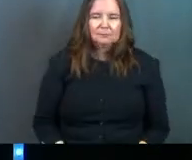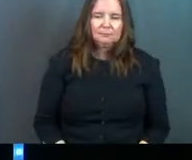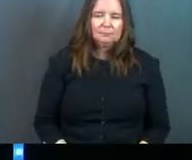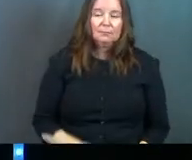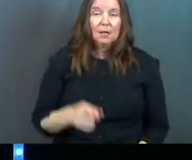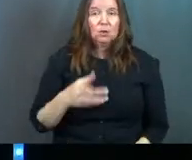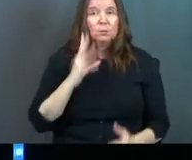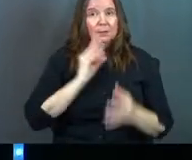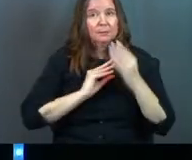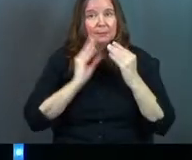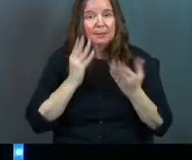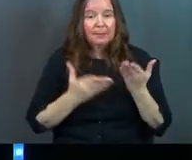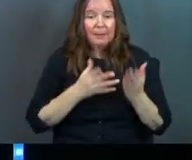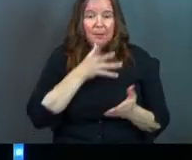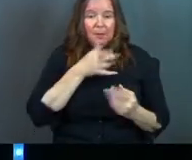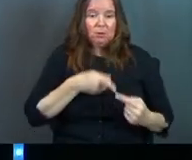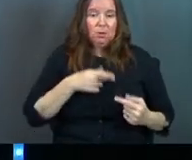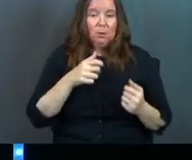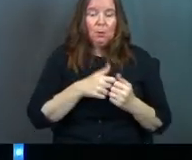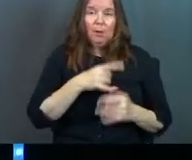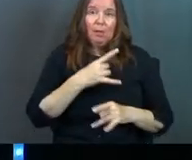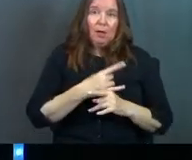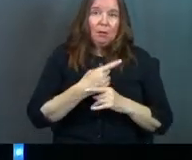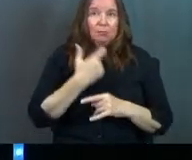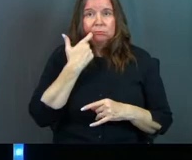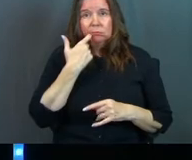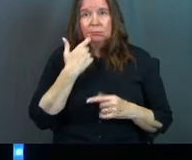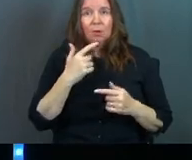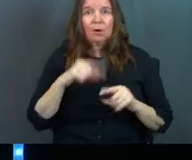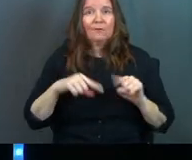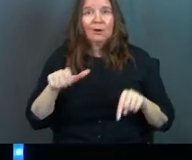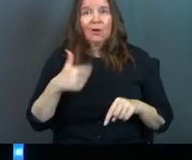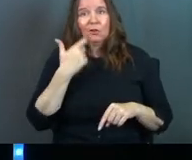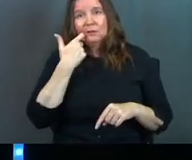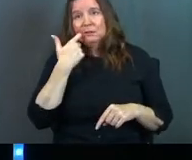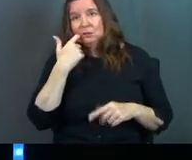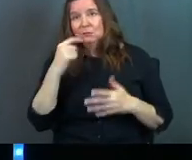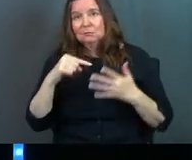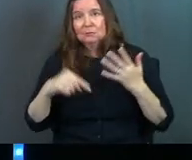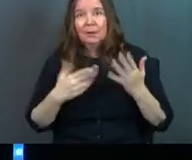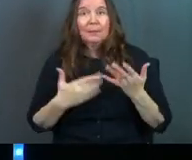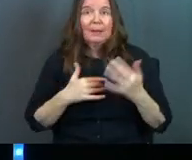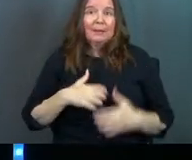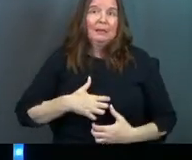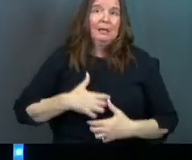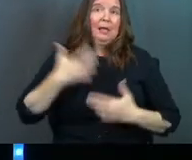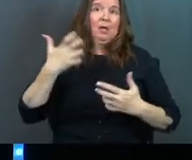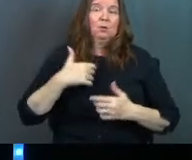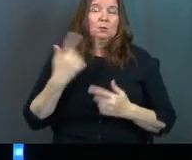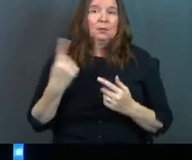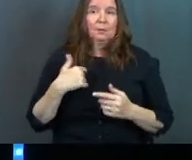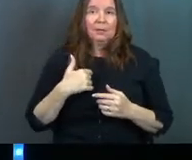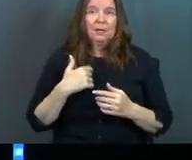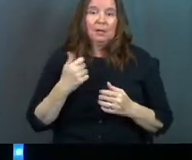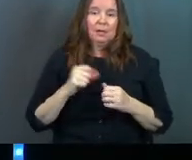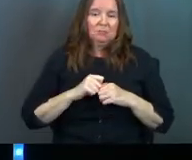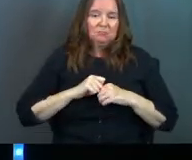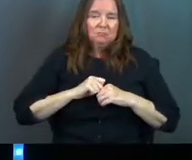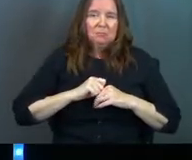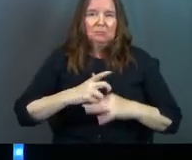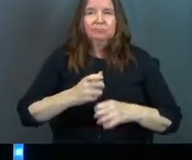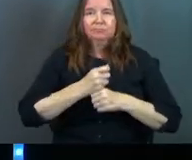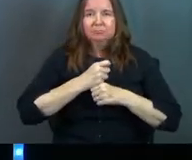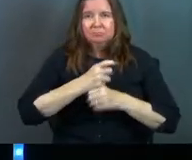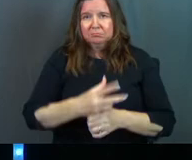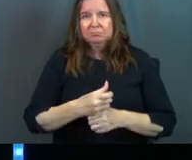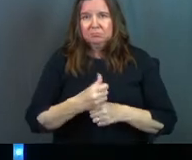And you've been through that. Maybe your mom struggled with alcohol or various other addictions and maybe anger was something and anger overflowed and it